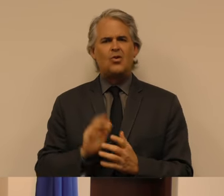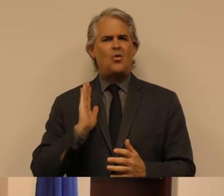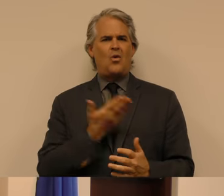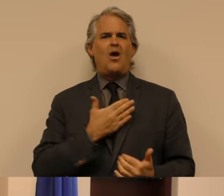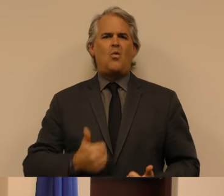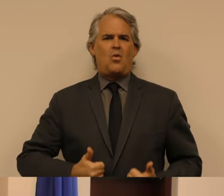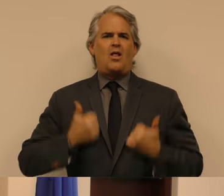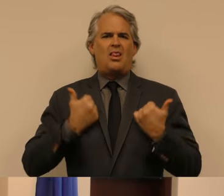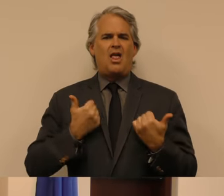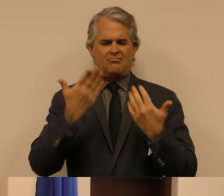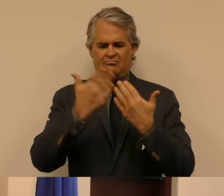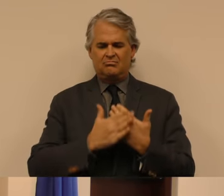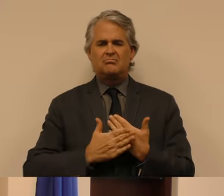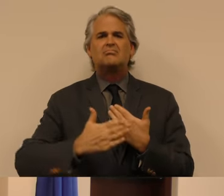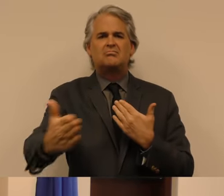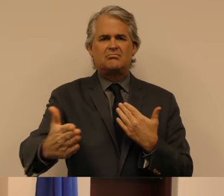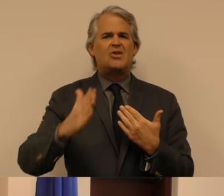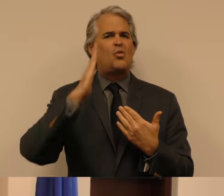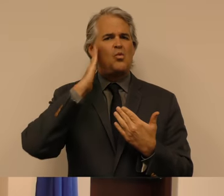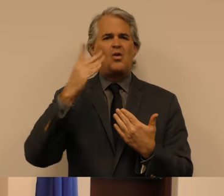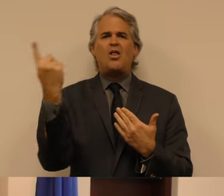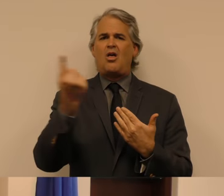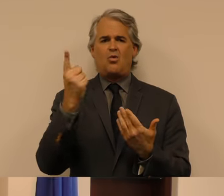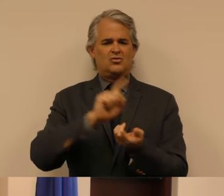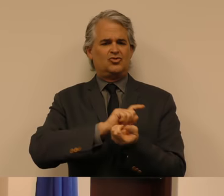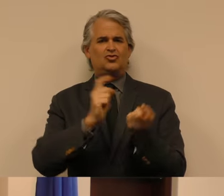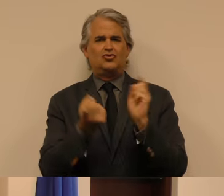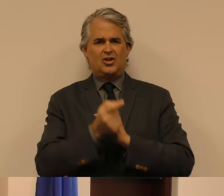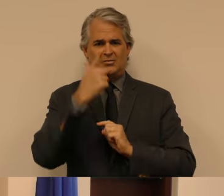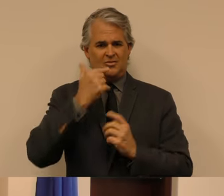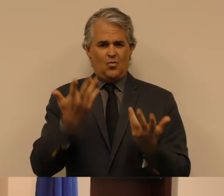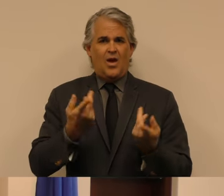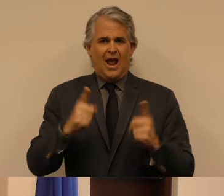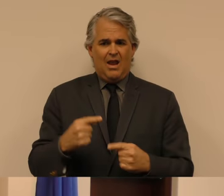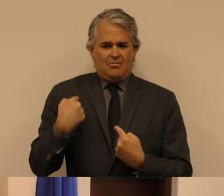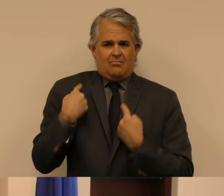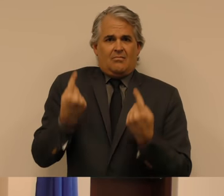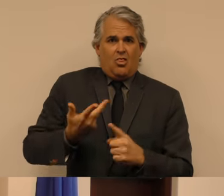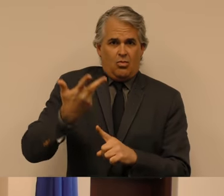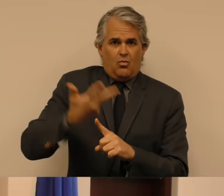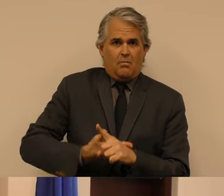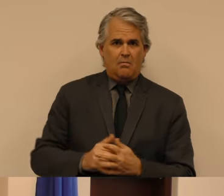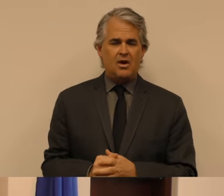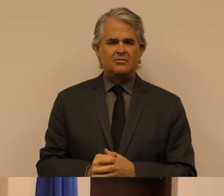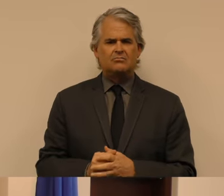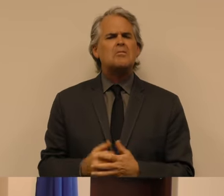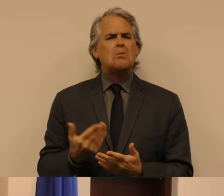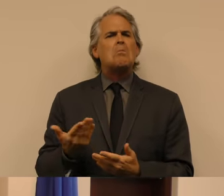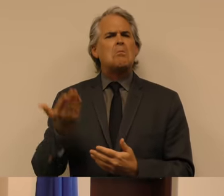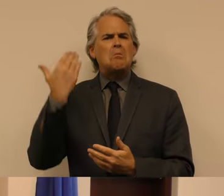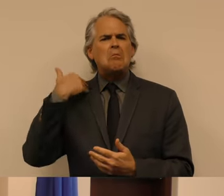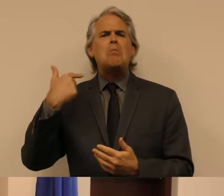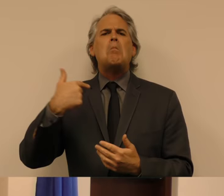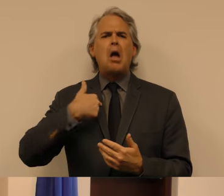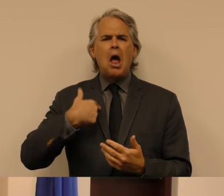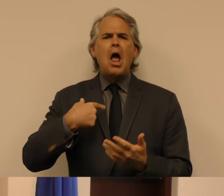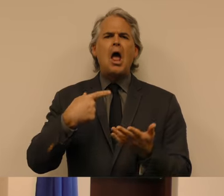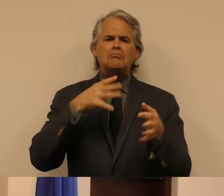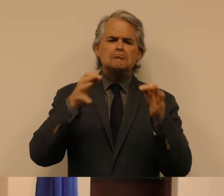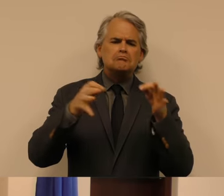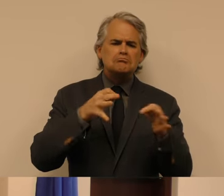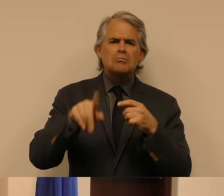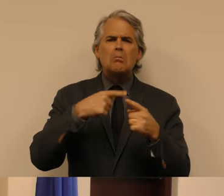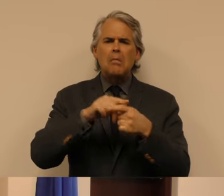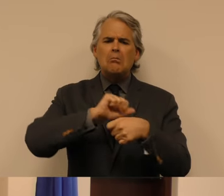as a result of the last 90 days. I've talked a lot about the pandemic. We'll be talking a lot about our economic